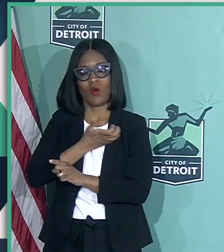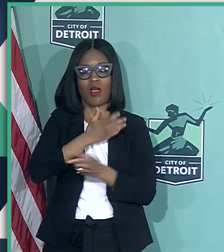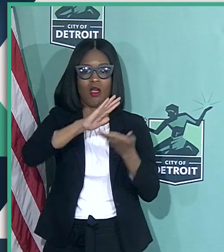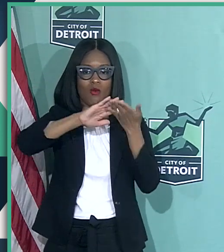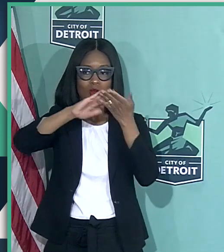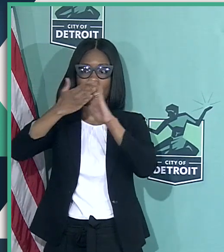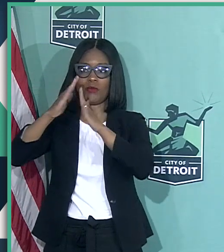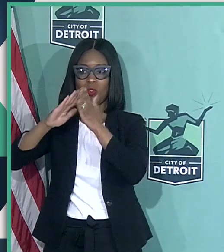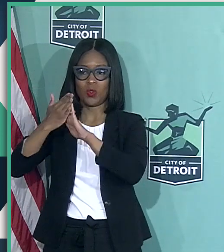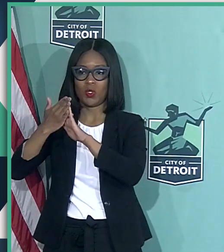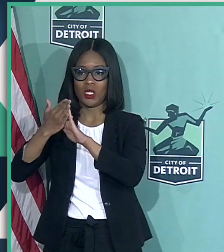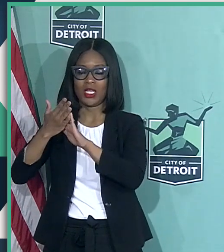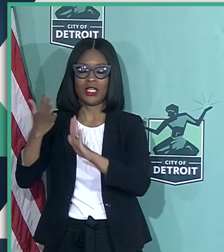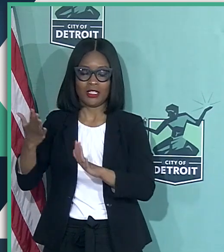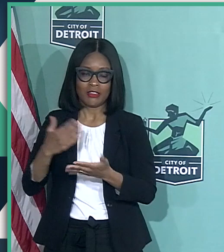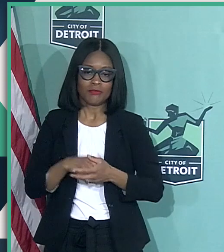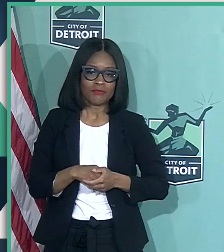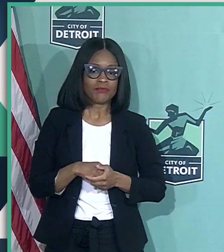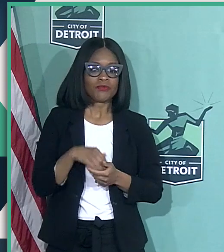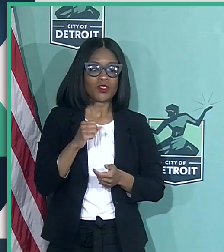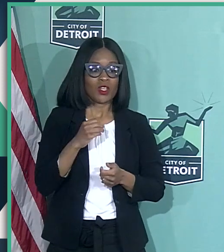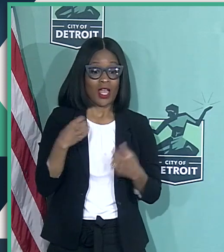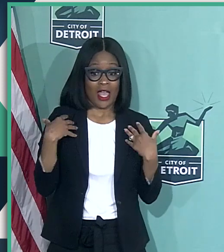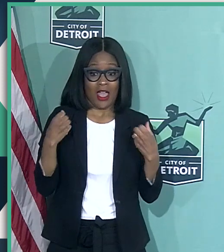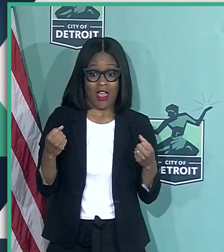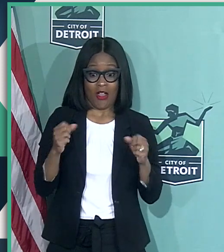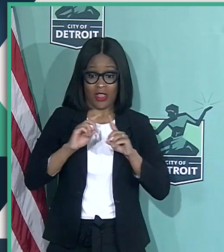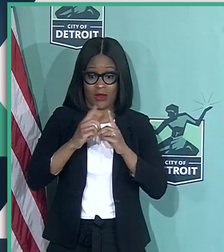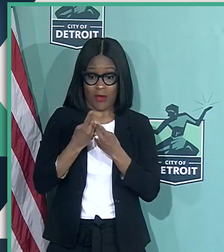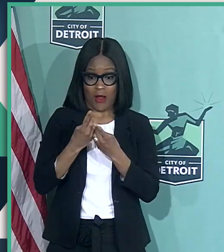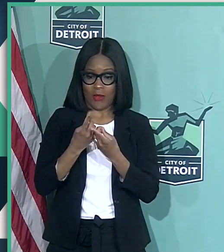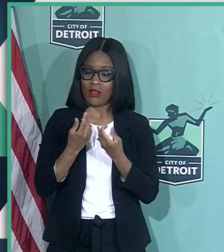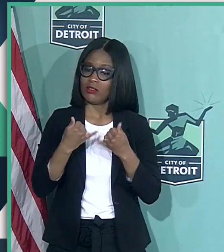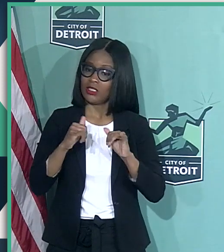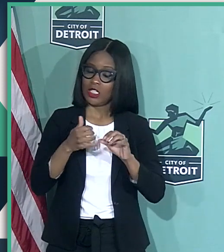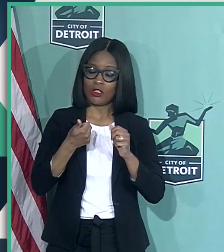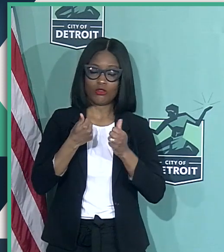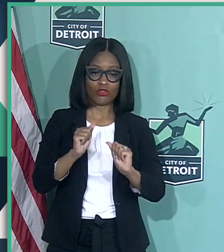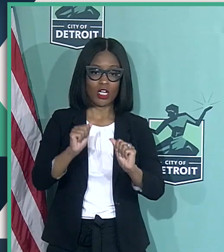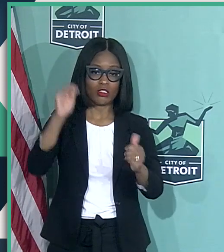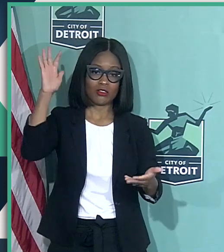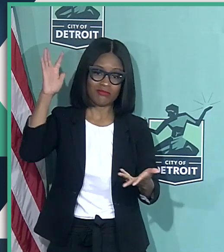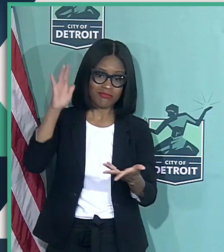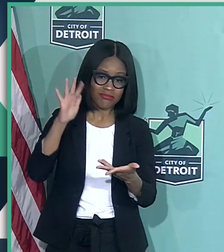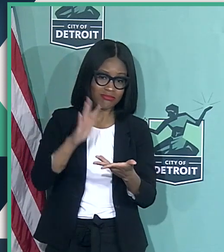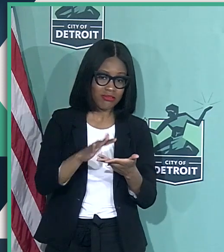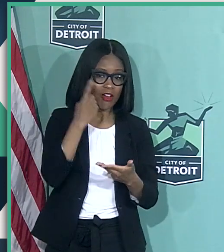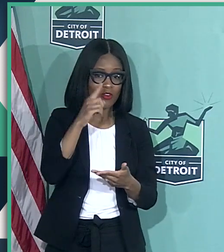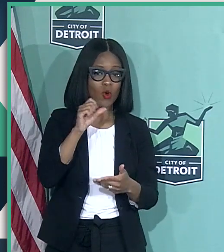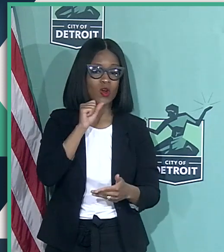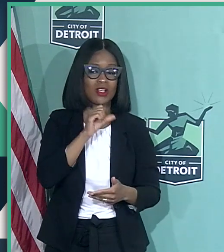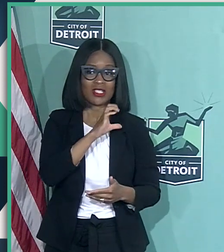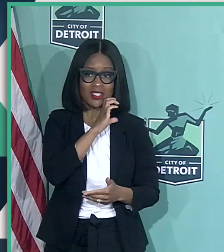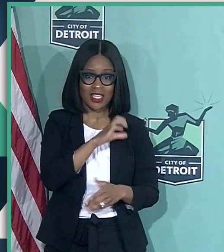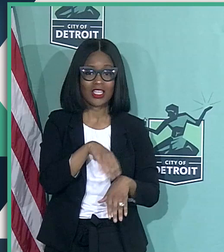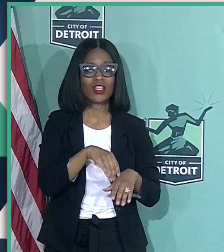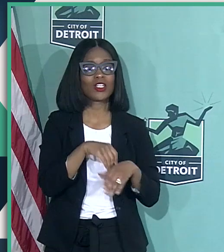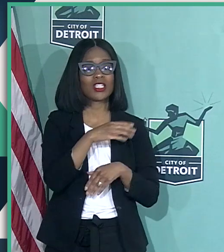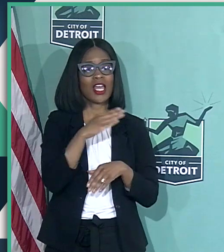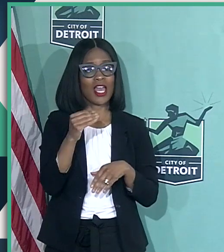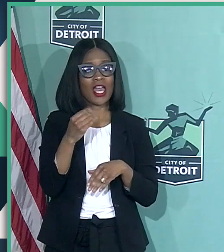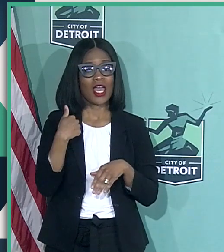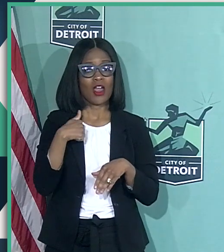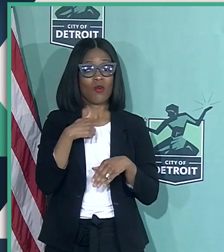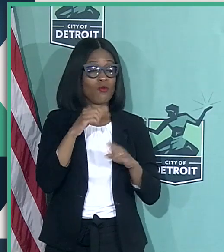mourn with you. The Health Department, we continue our mitigation strategy for the seniors in our community. And we are